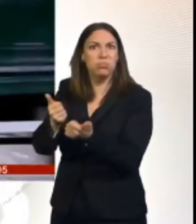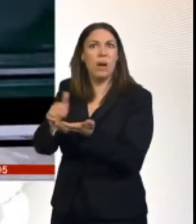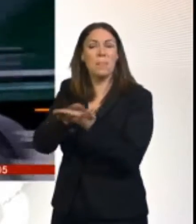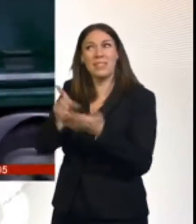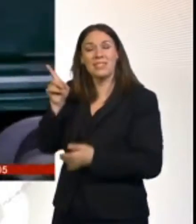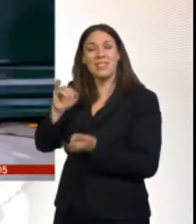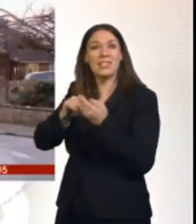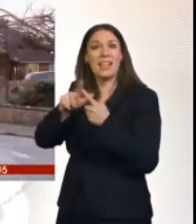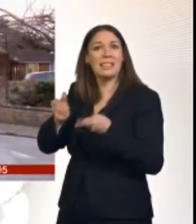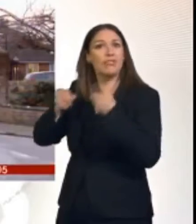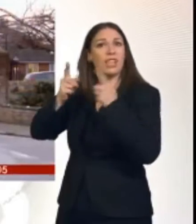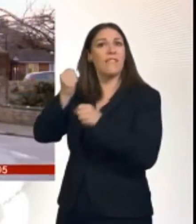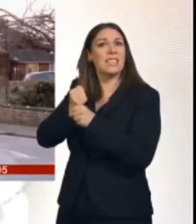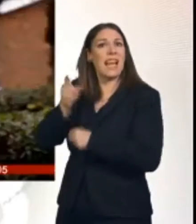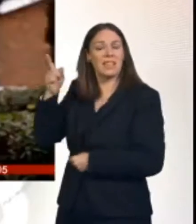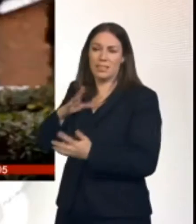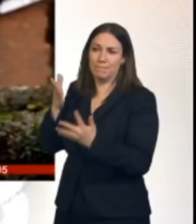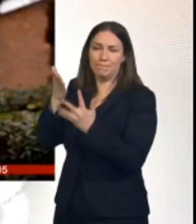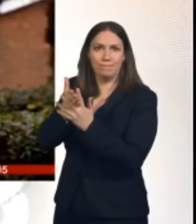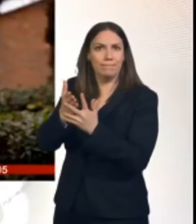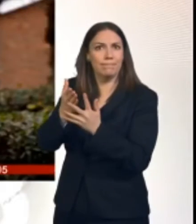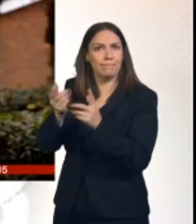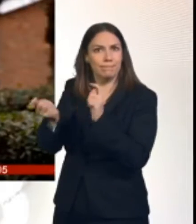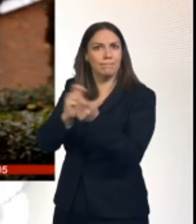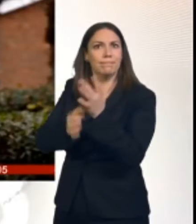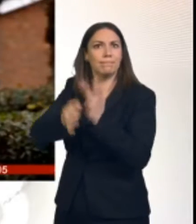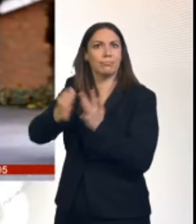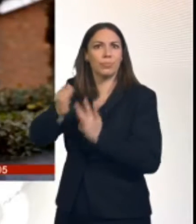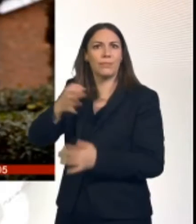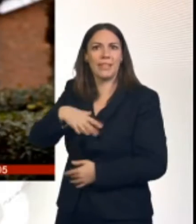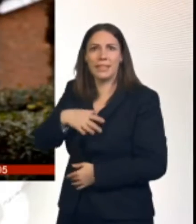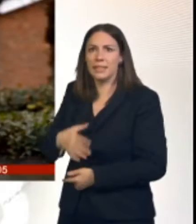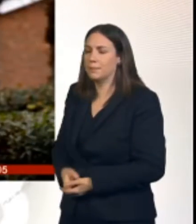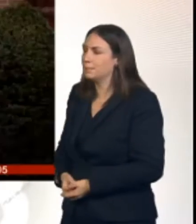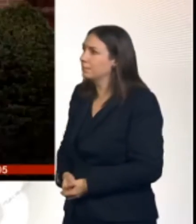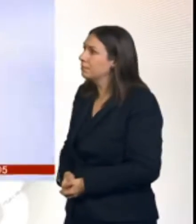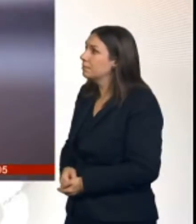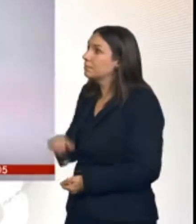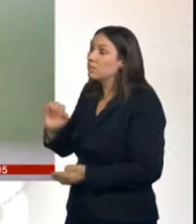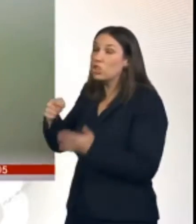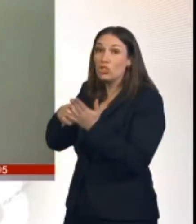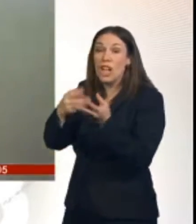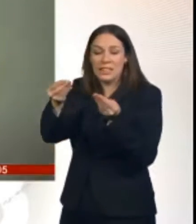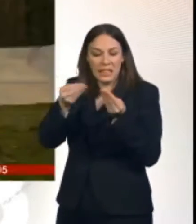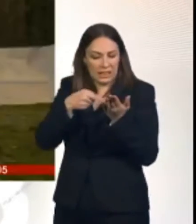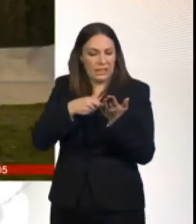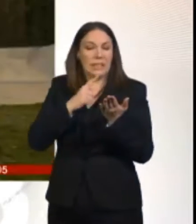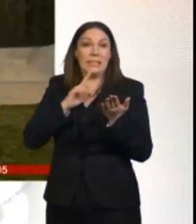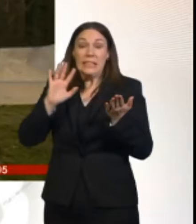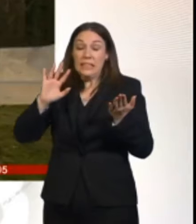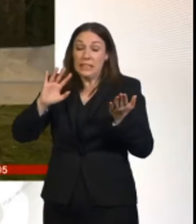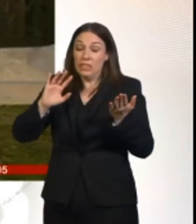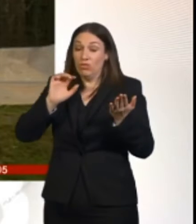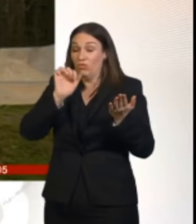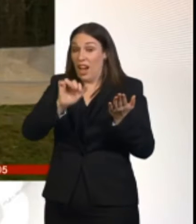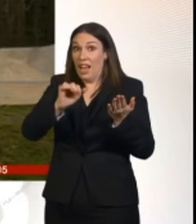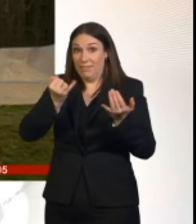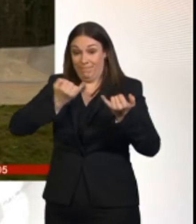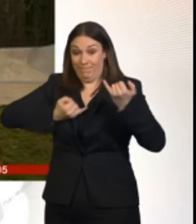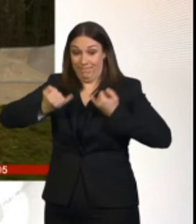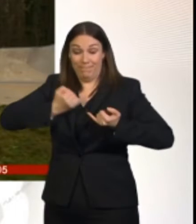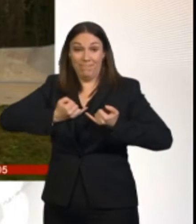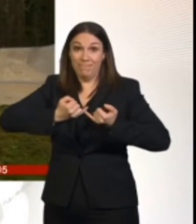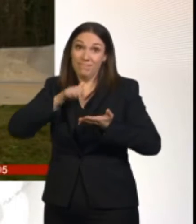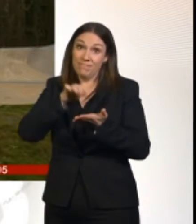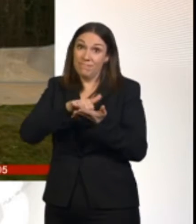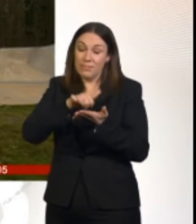says it's disappointed with the report's findings, but fully accepts them and is determined to get things right. Niall's father says